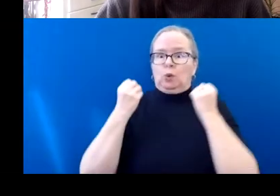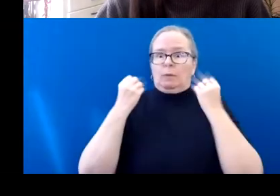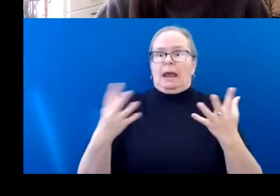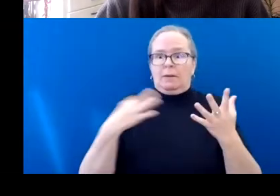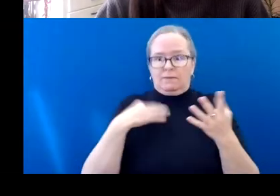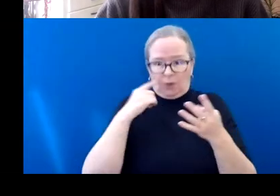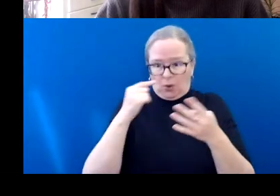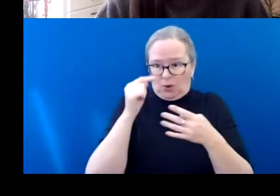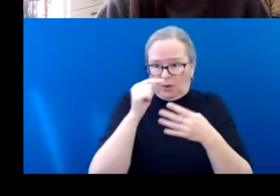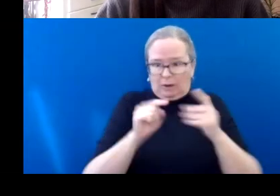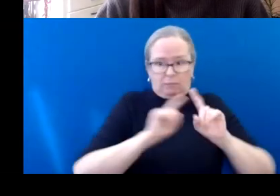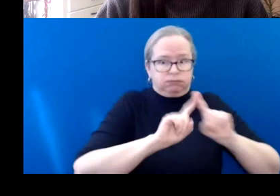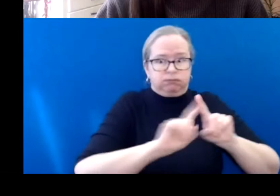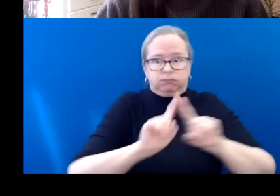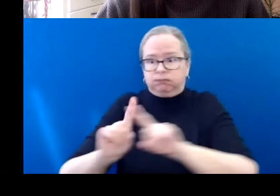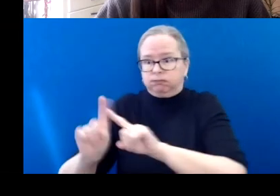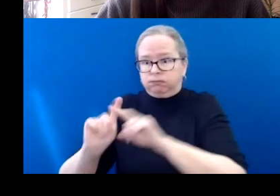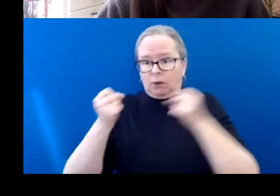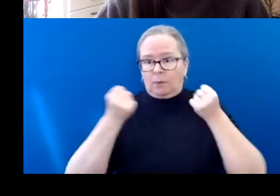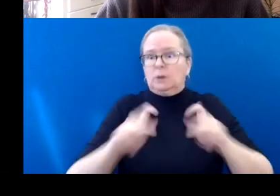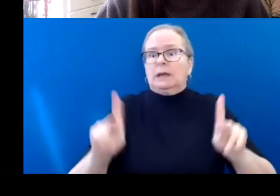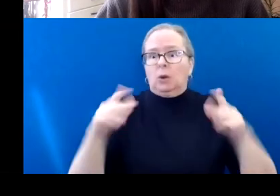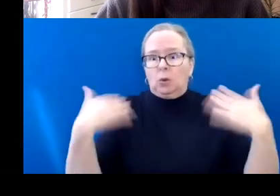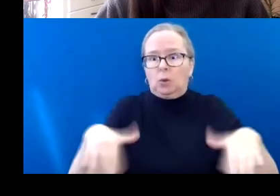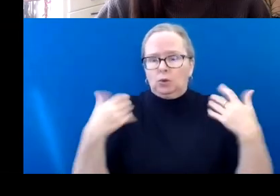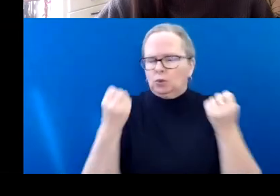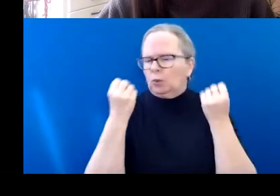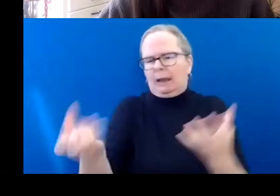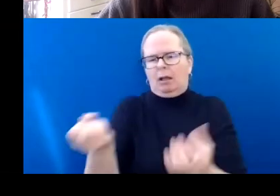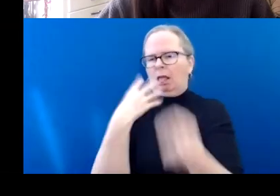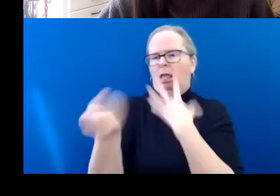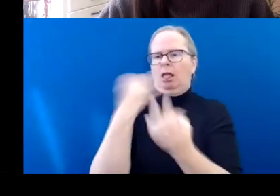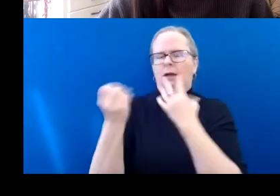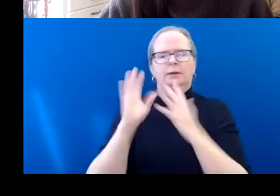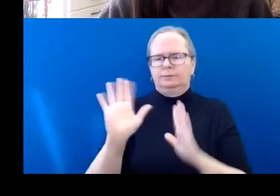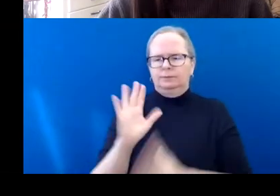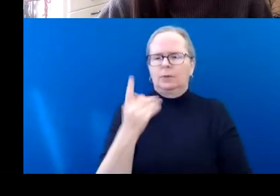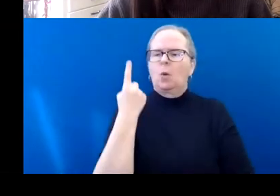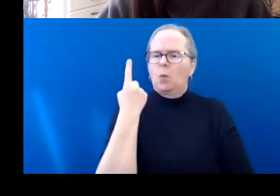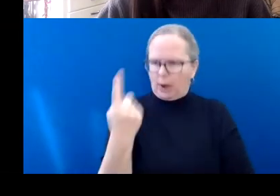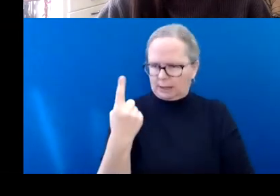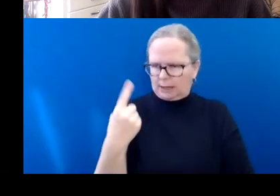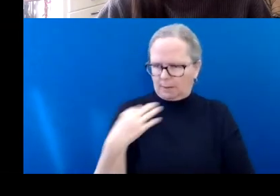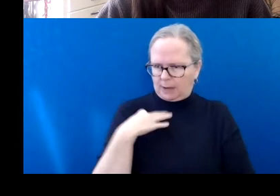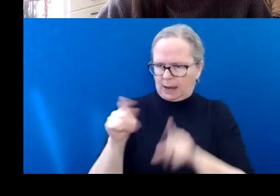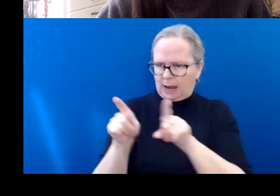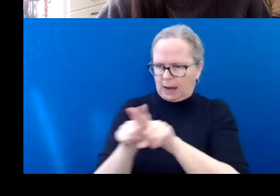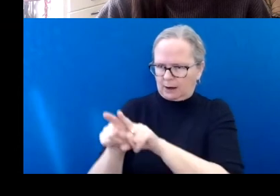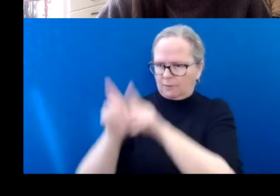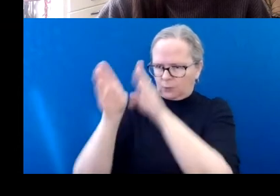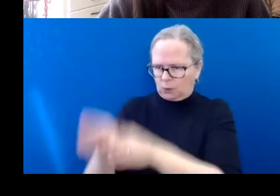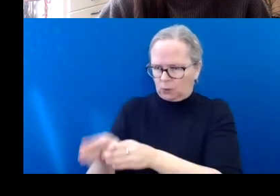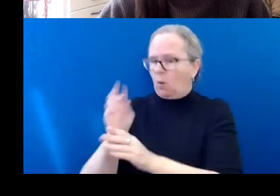only submit one application as either an individual or as part of a collective to the program, not both.